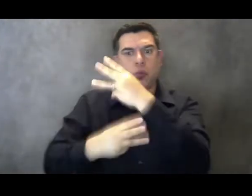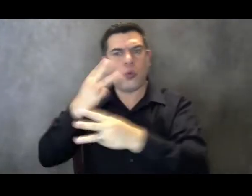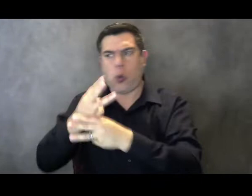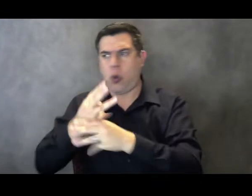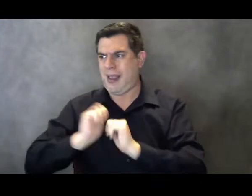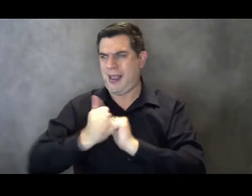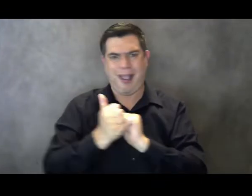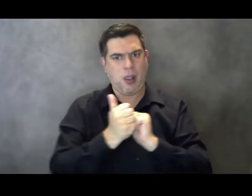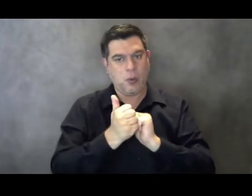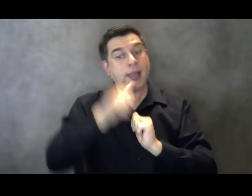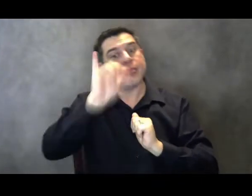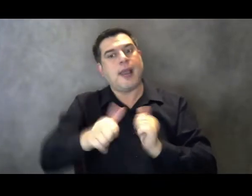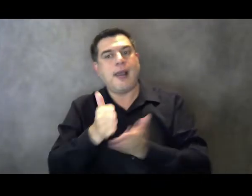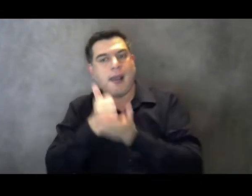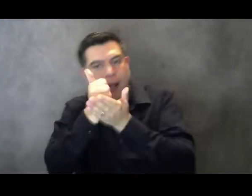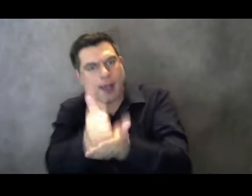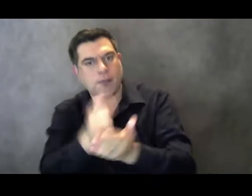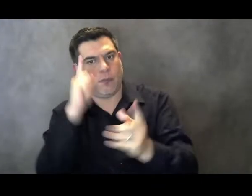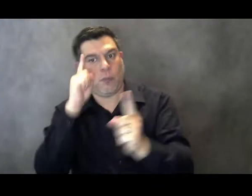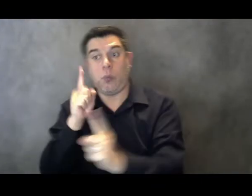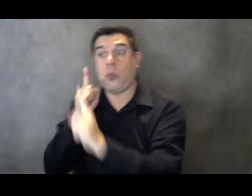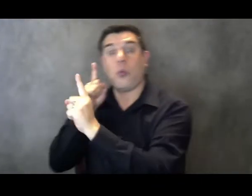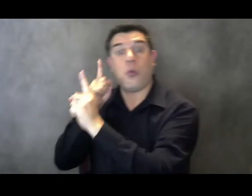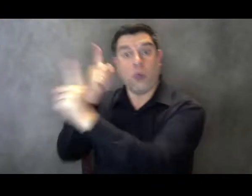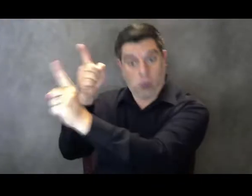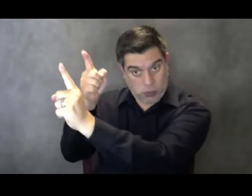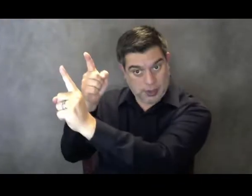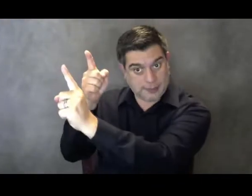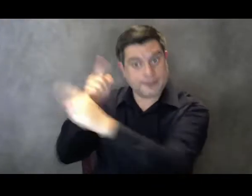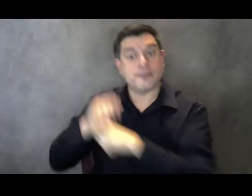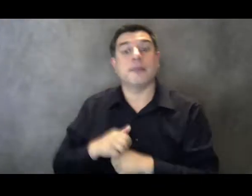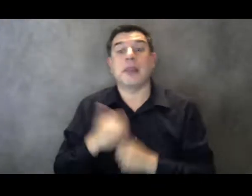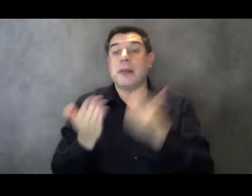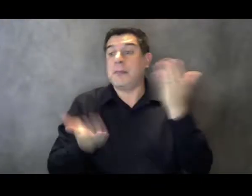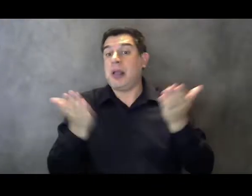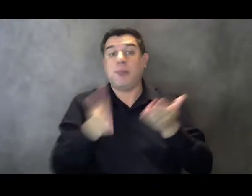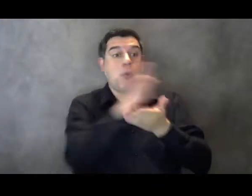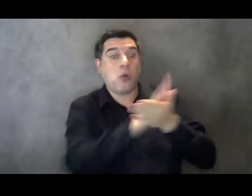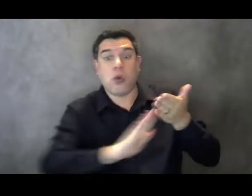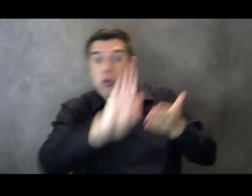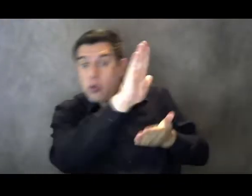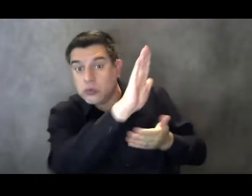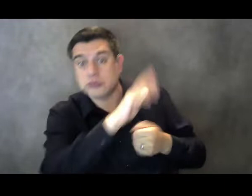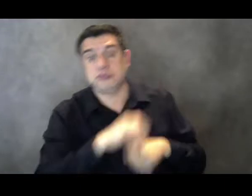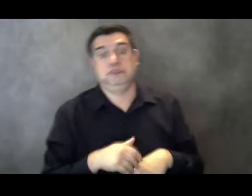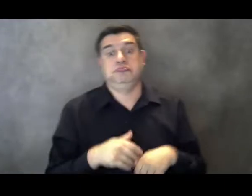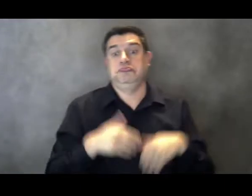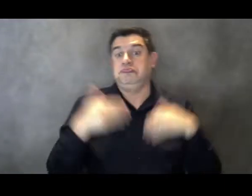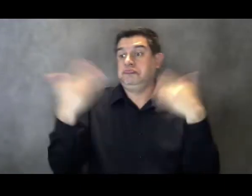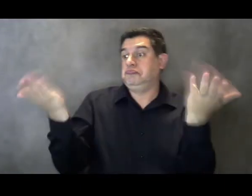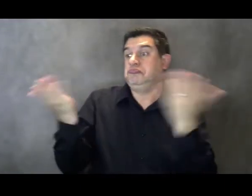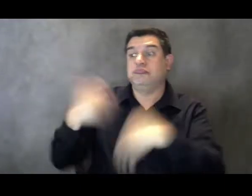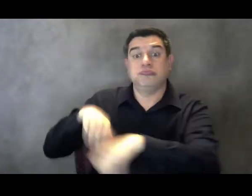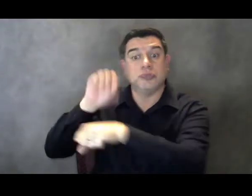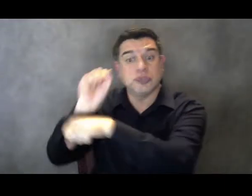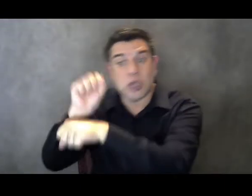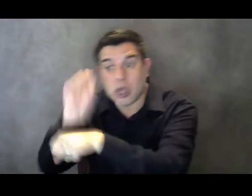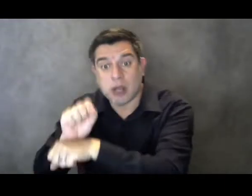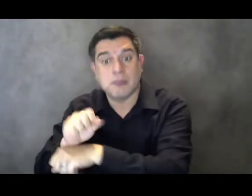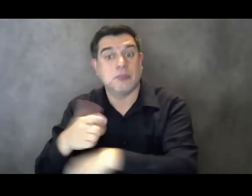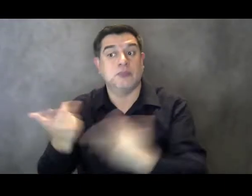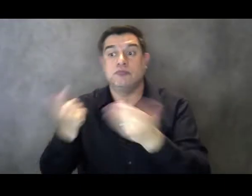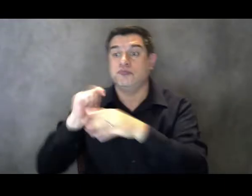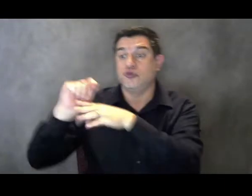targeted to support transition into a post-secondary education, vocational training, or